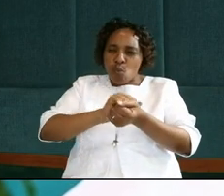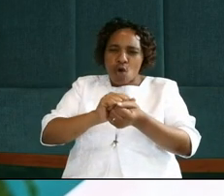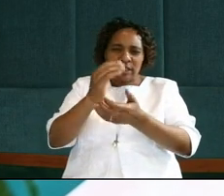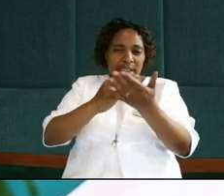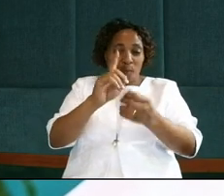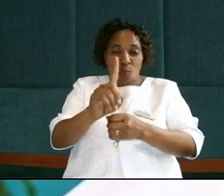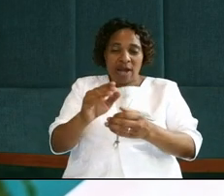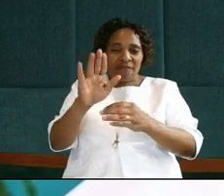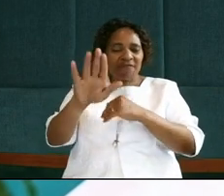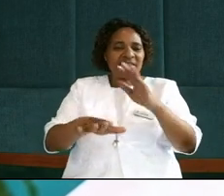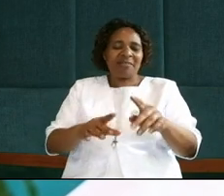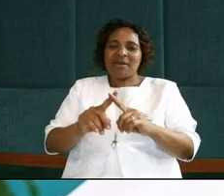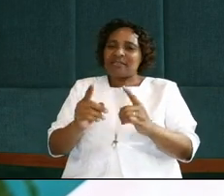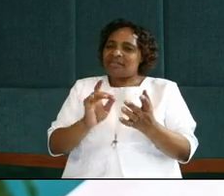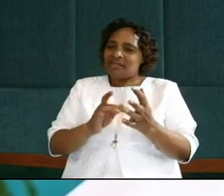Jesus says,